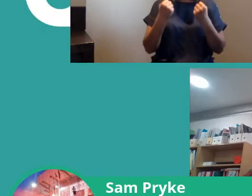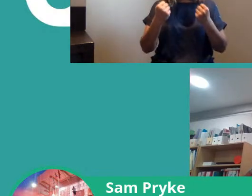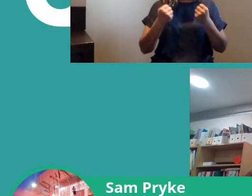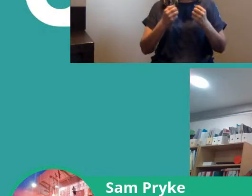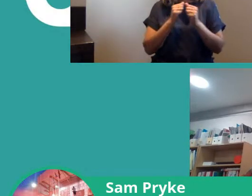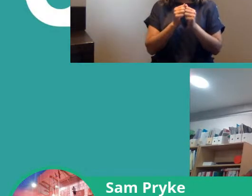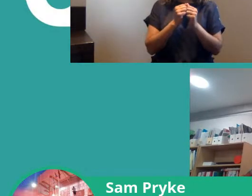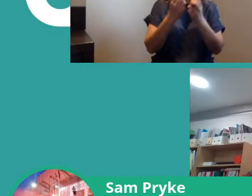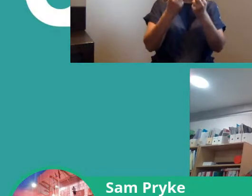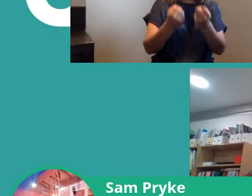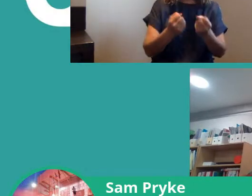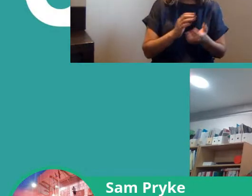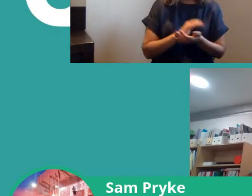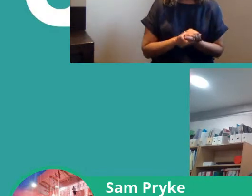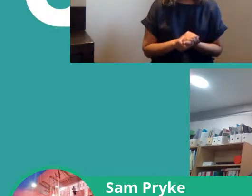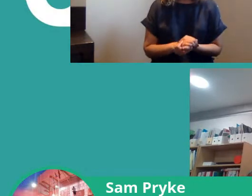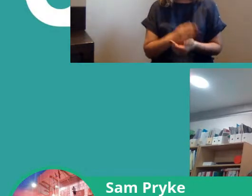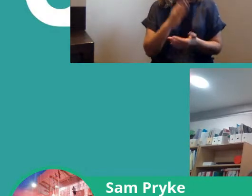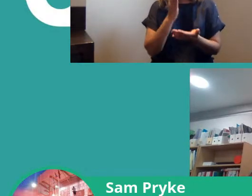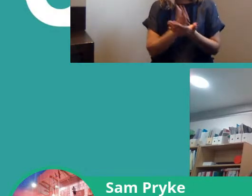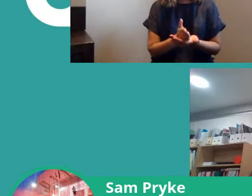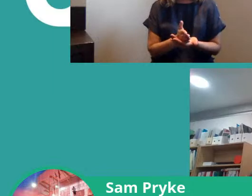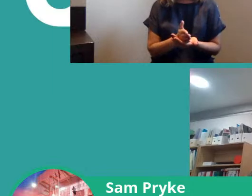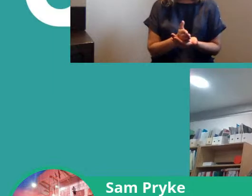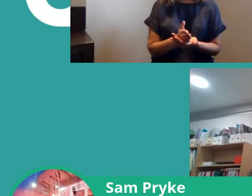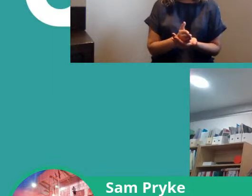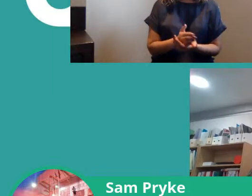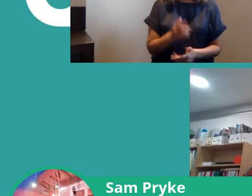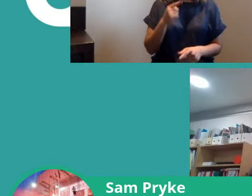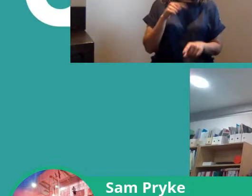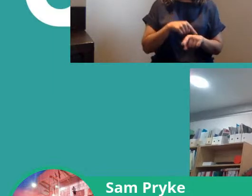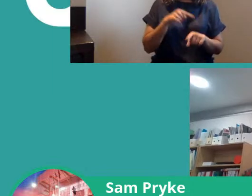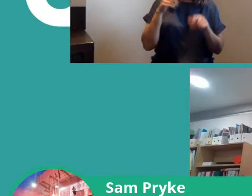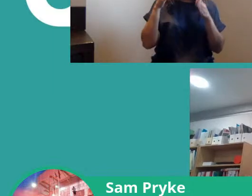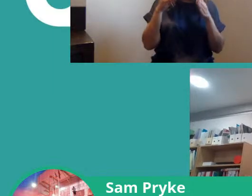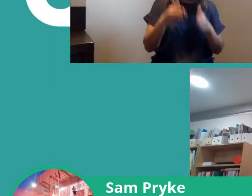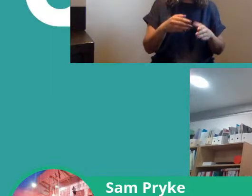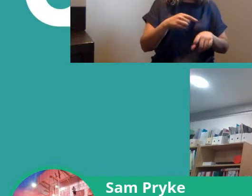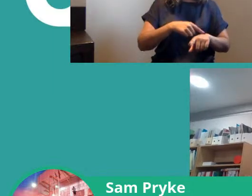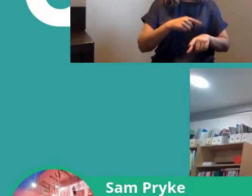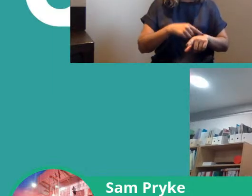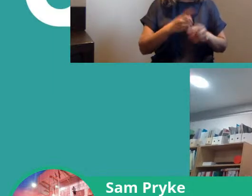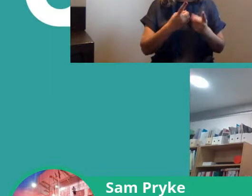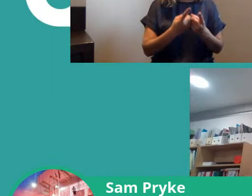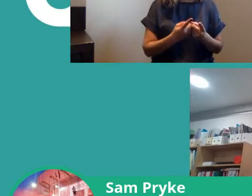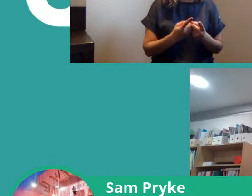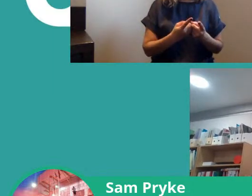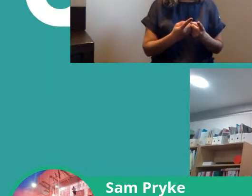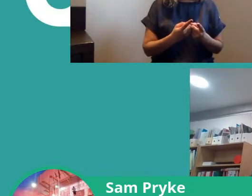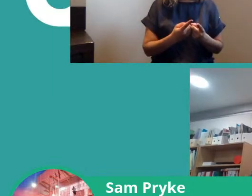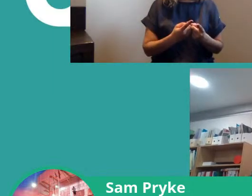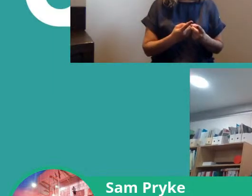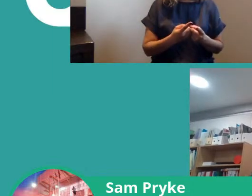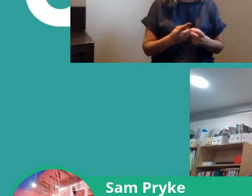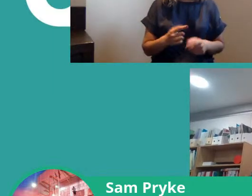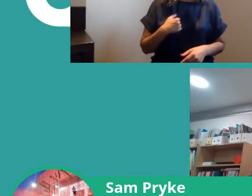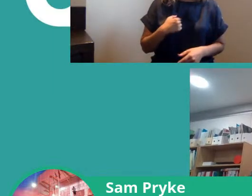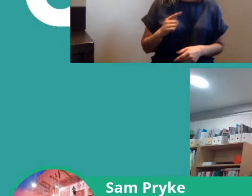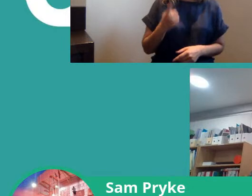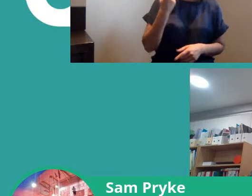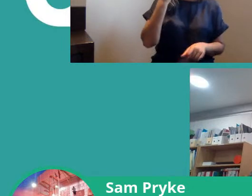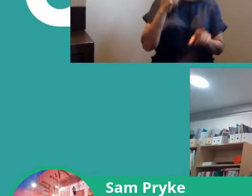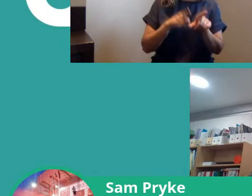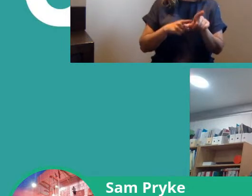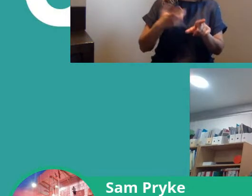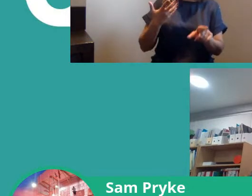and I think yeah I'd say absolutely is is a is an investment of time this course organizing for power but I think yeah um I first first did it about a